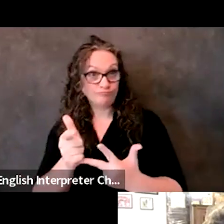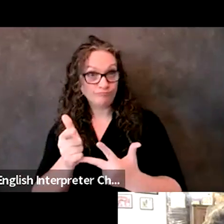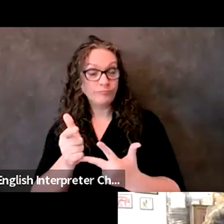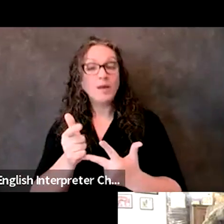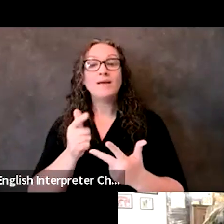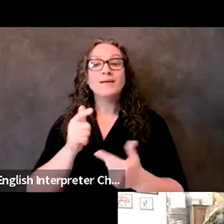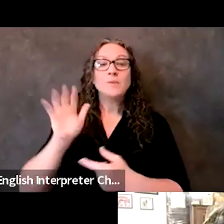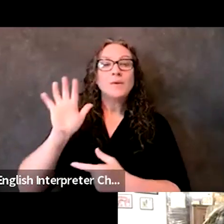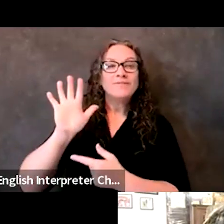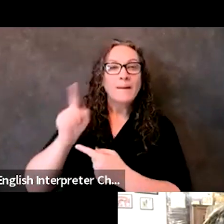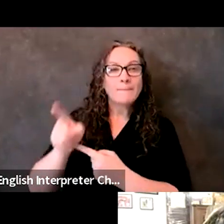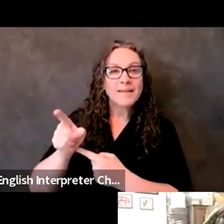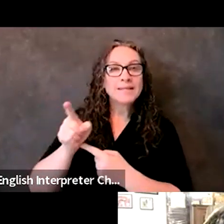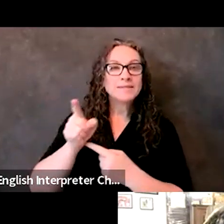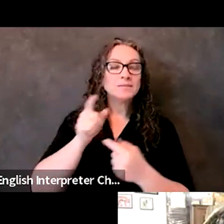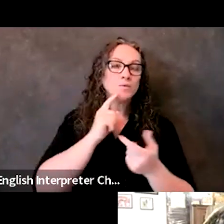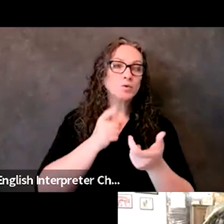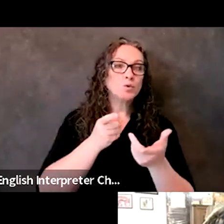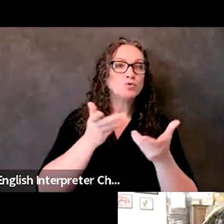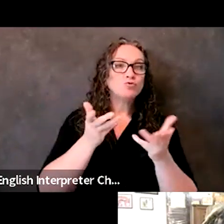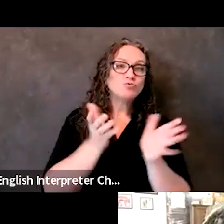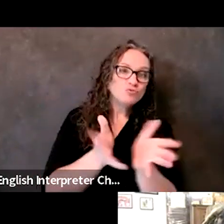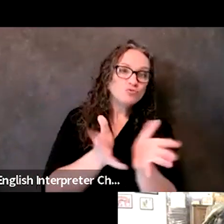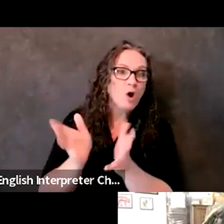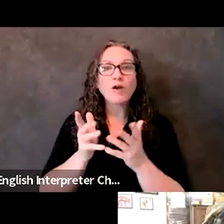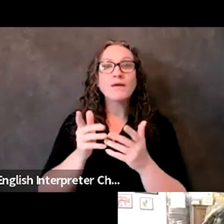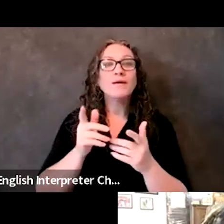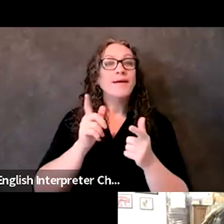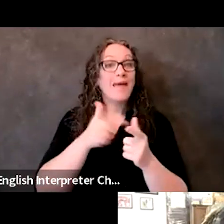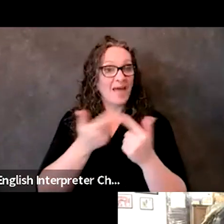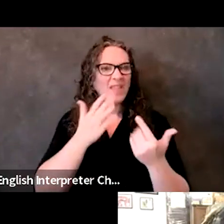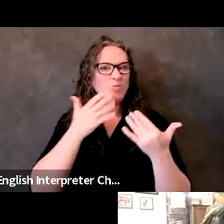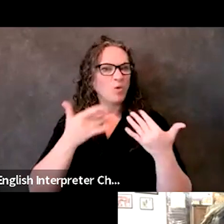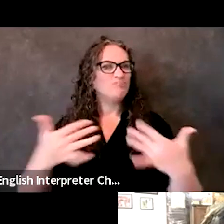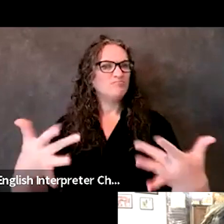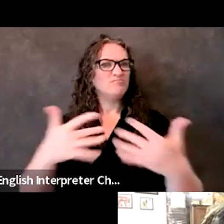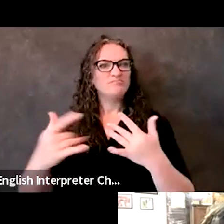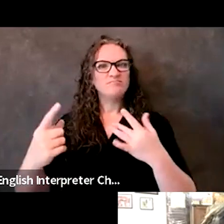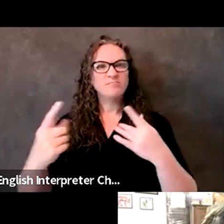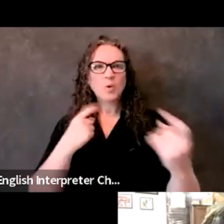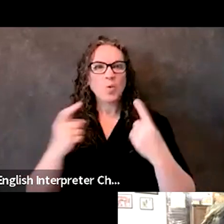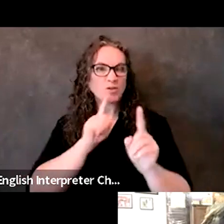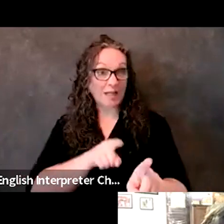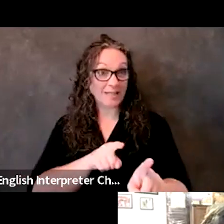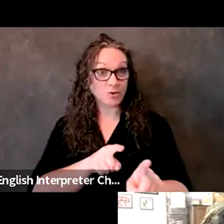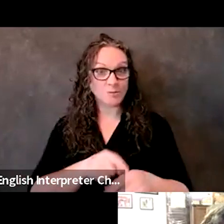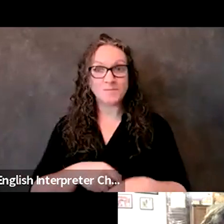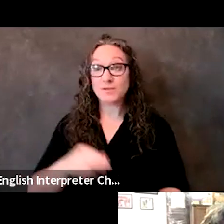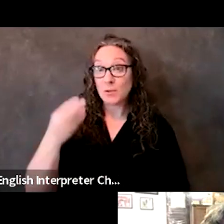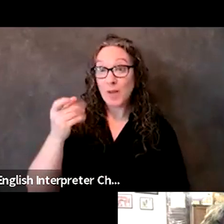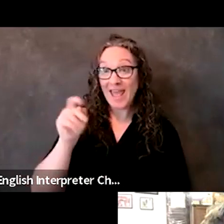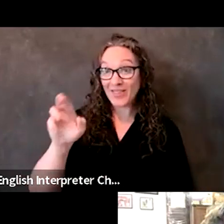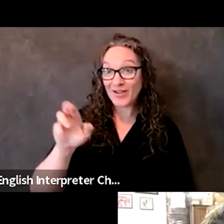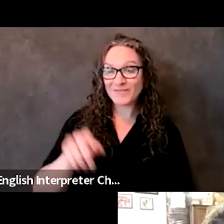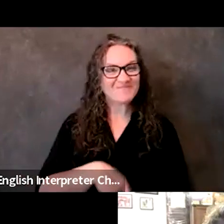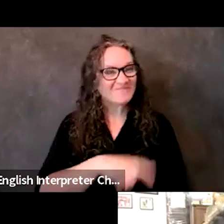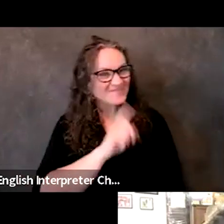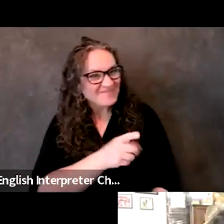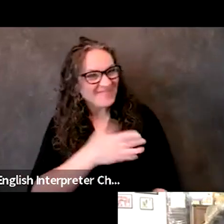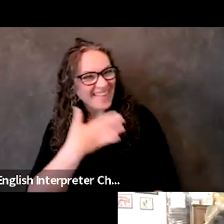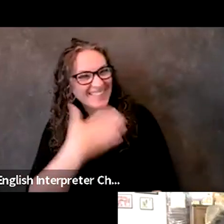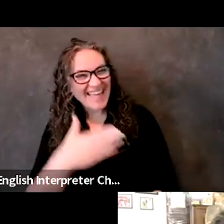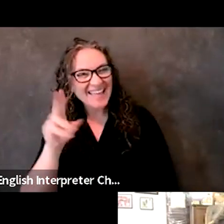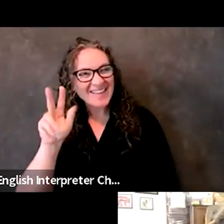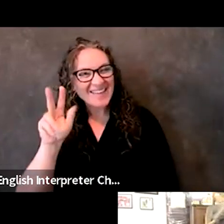some Q&A and have a good dialogue. So, Heather, why don't you kick us off? Thank you, Vance, for